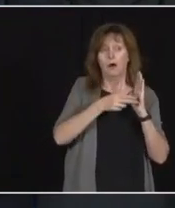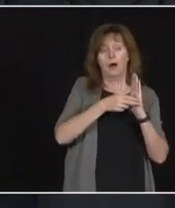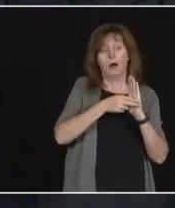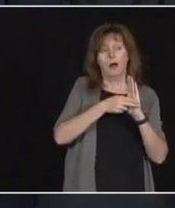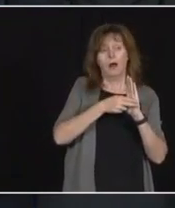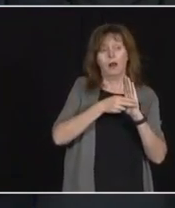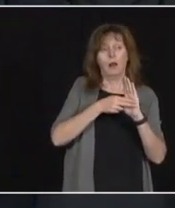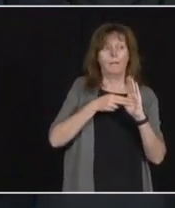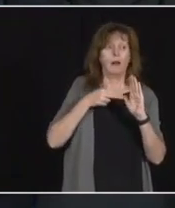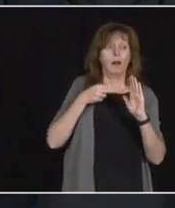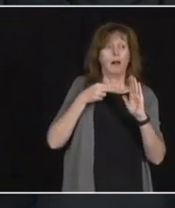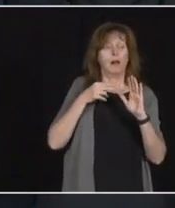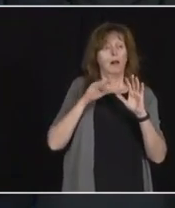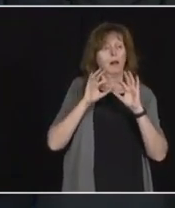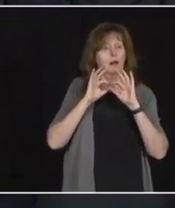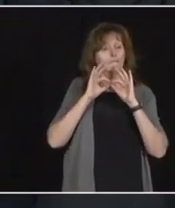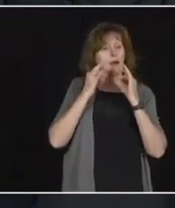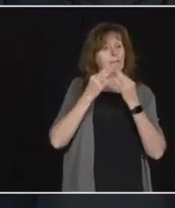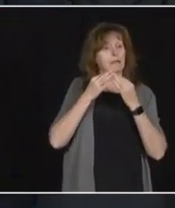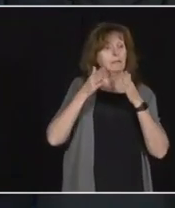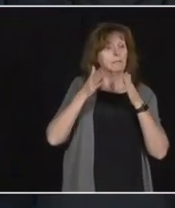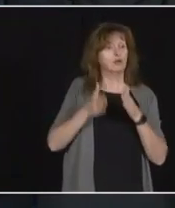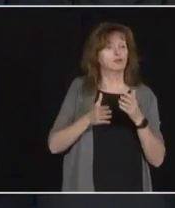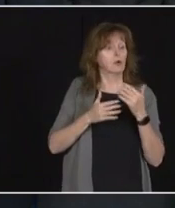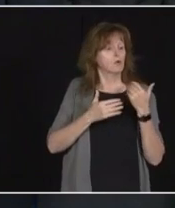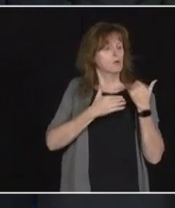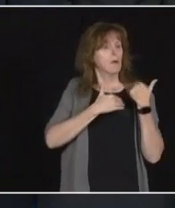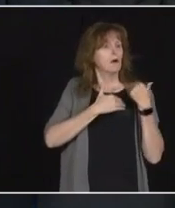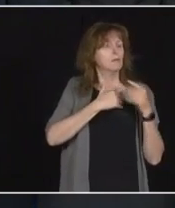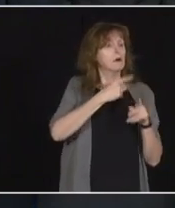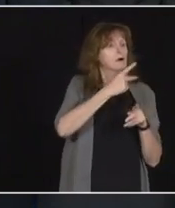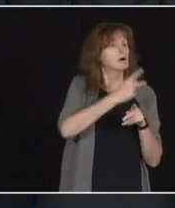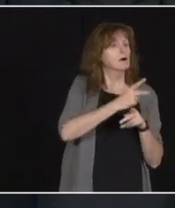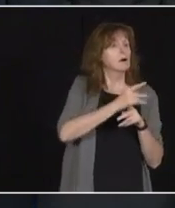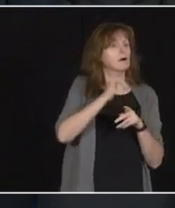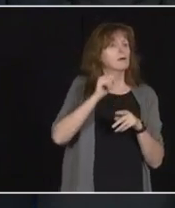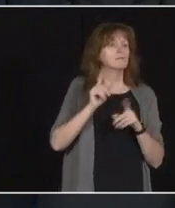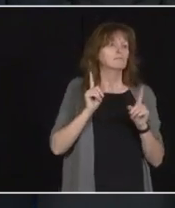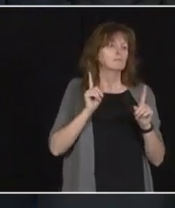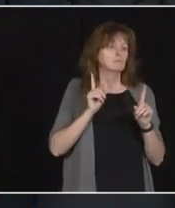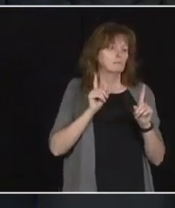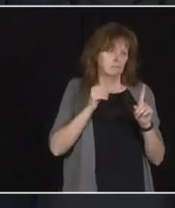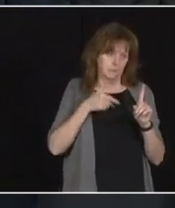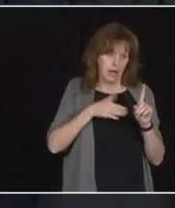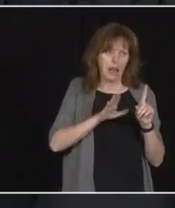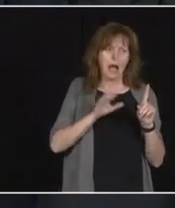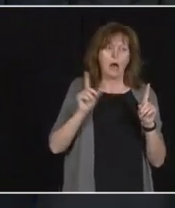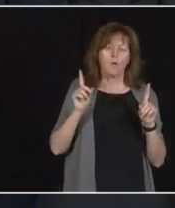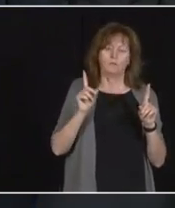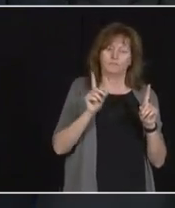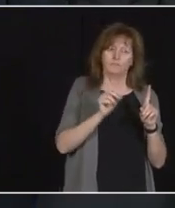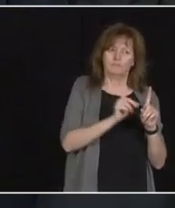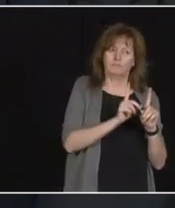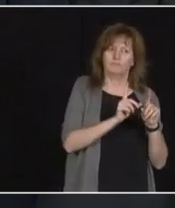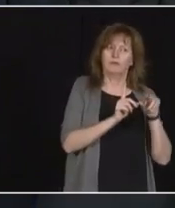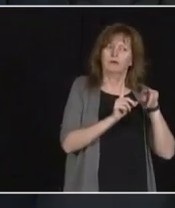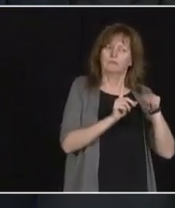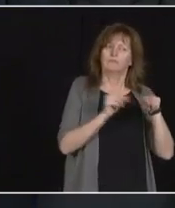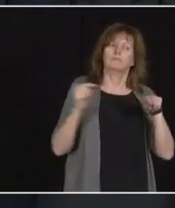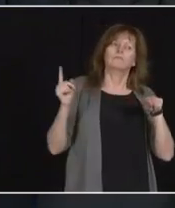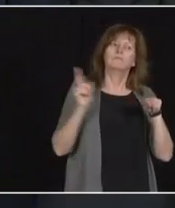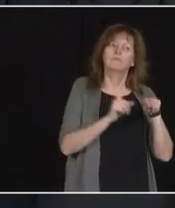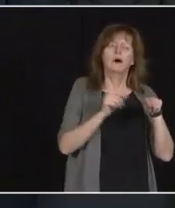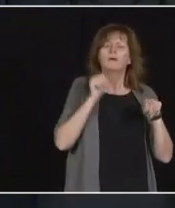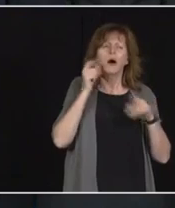to these homes? Will family members who are concerned about loved one's well-being in homes that are in outbreaks